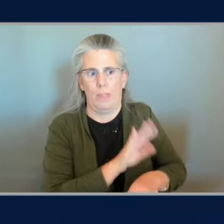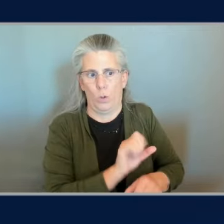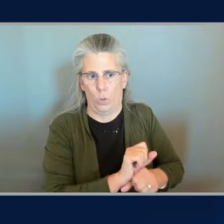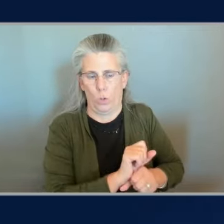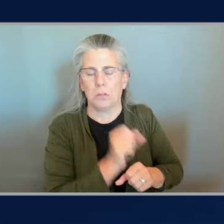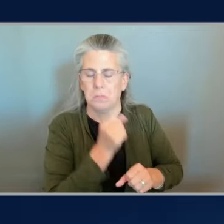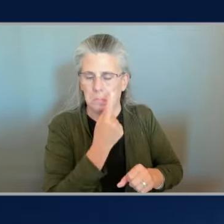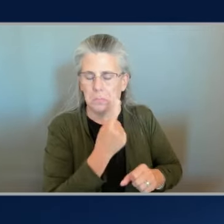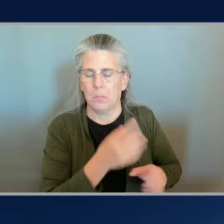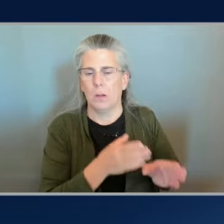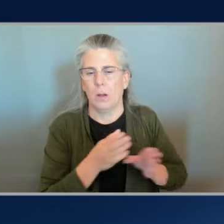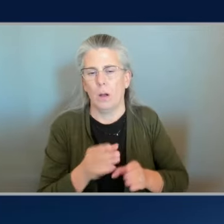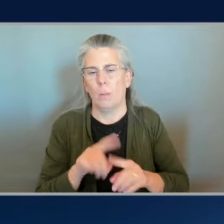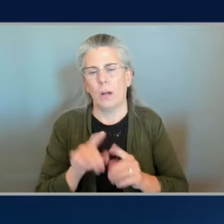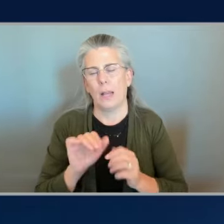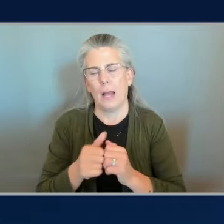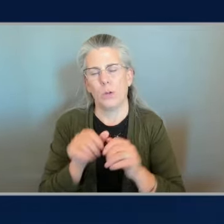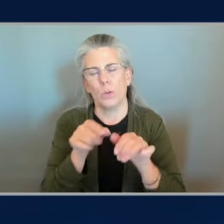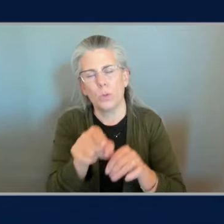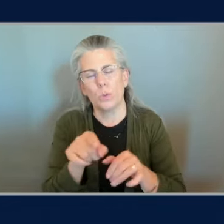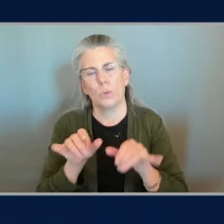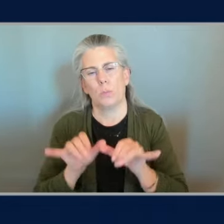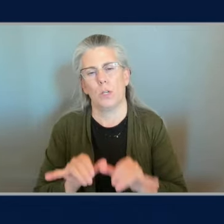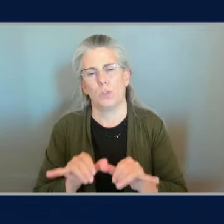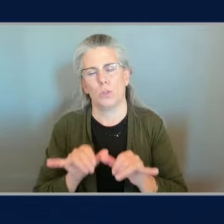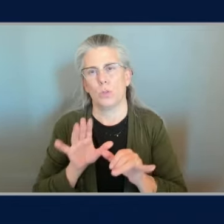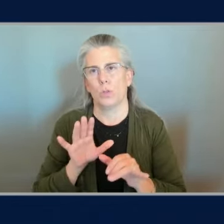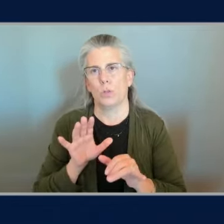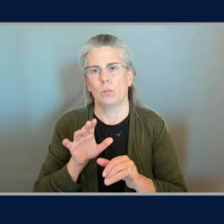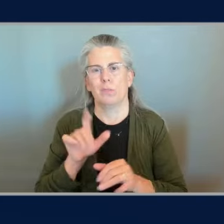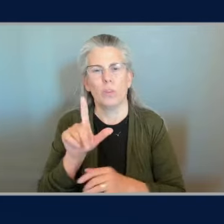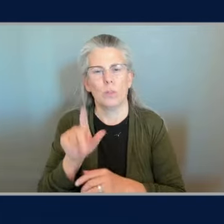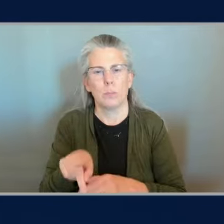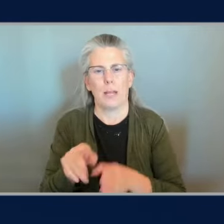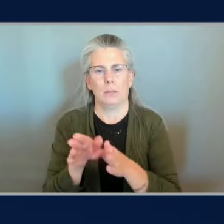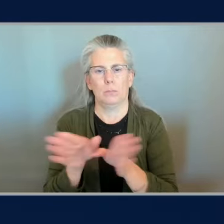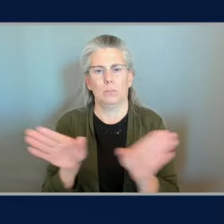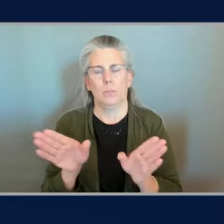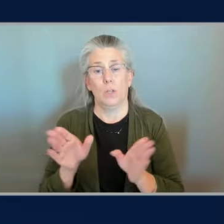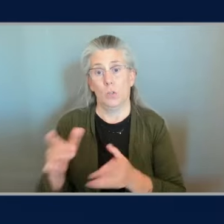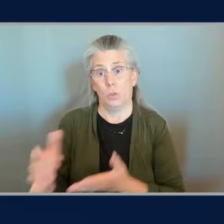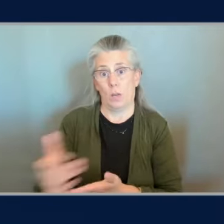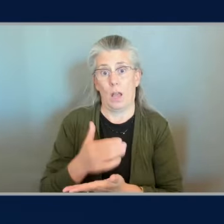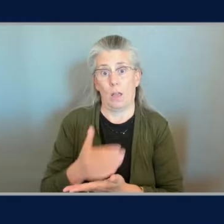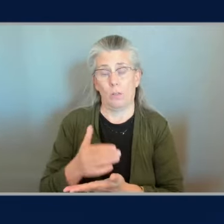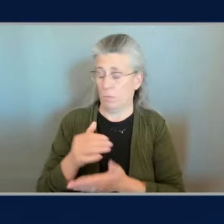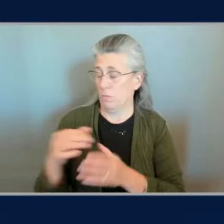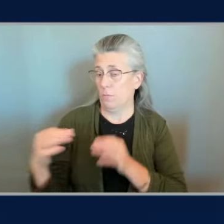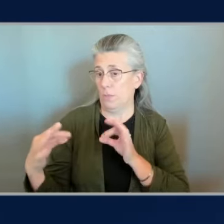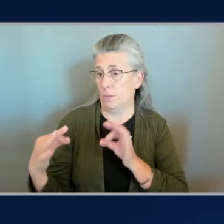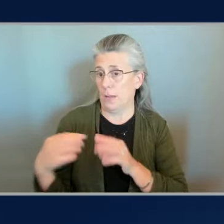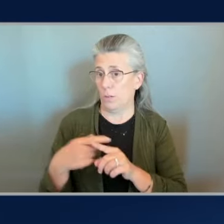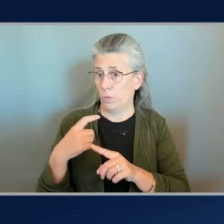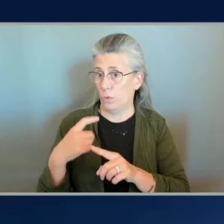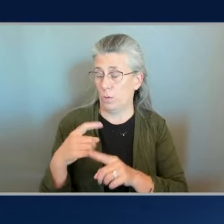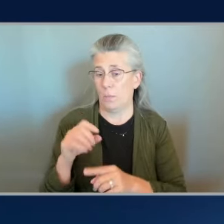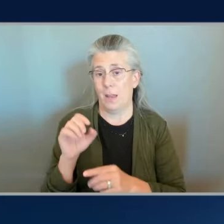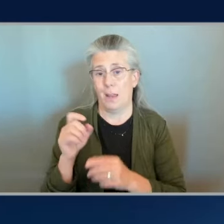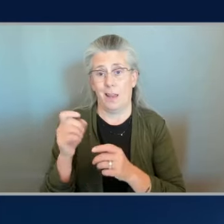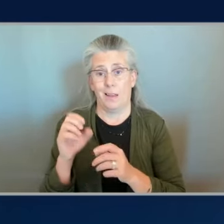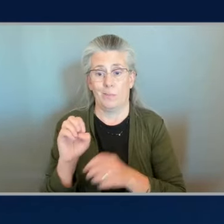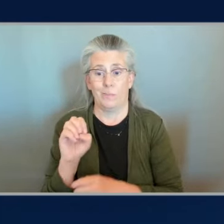at lonely planet are you are you uh gathering you know feedback from from the editing staff you know did uh